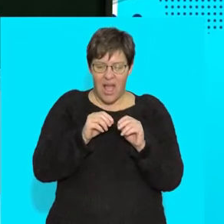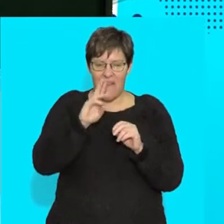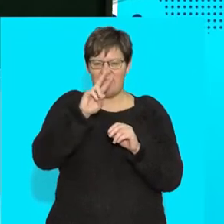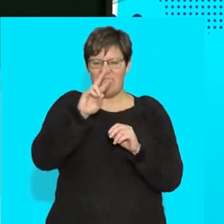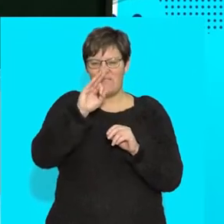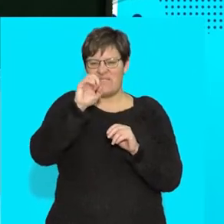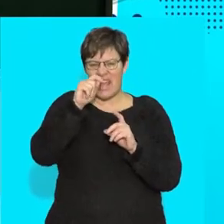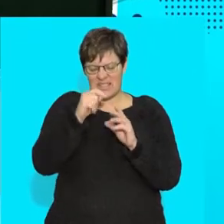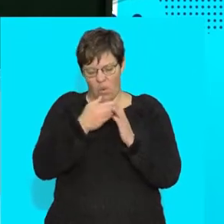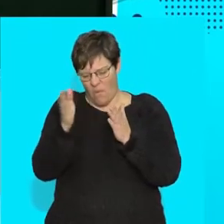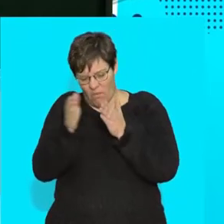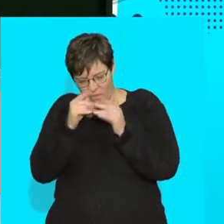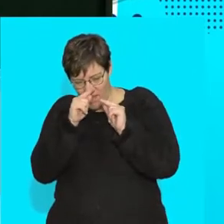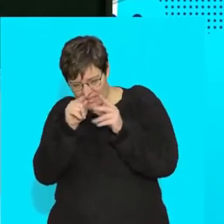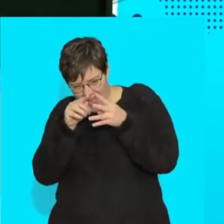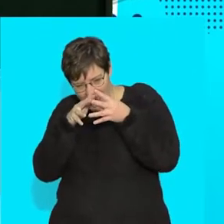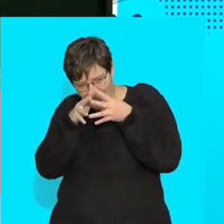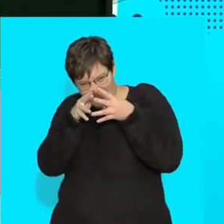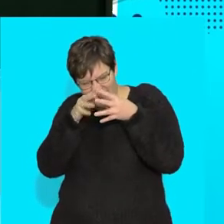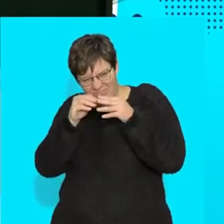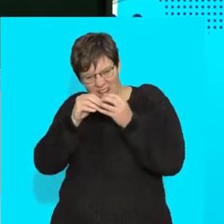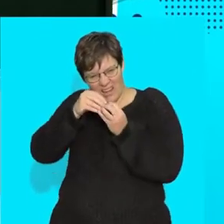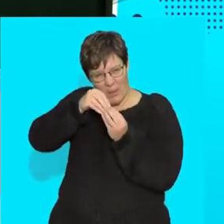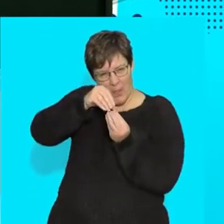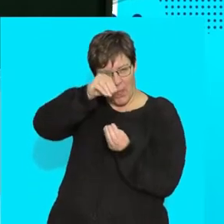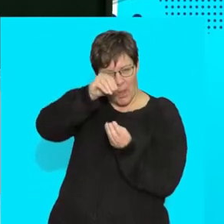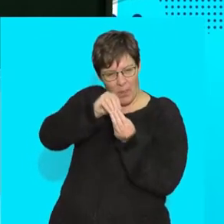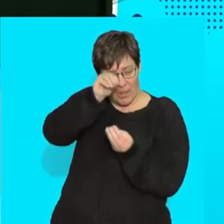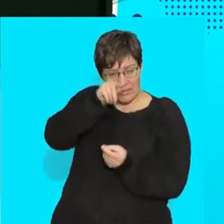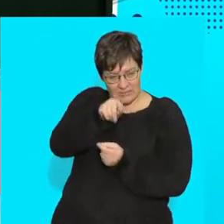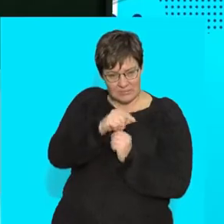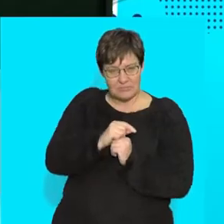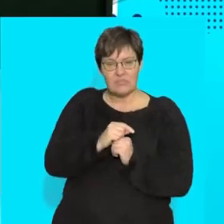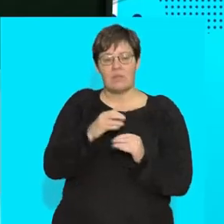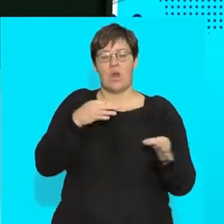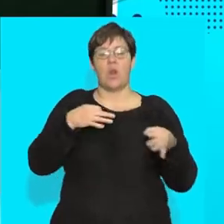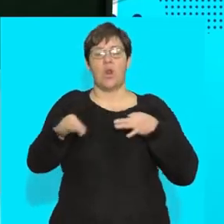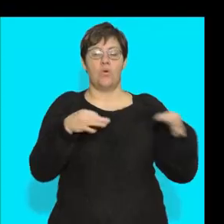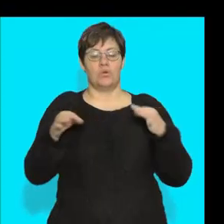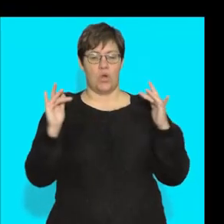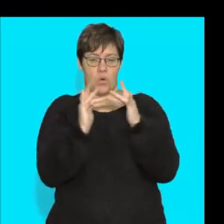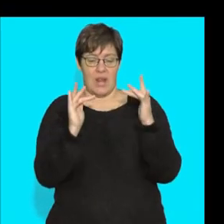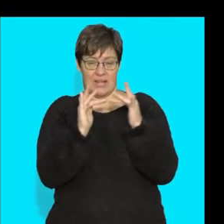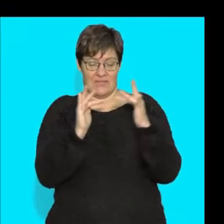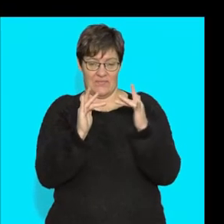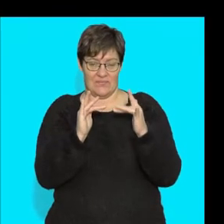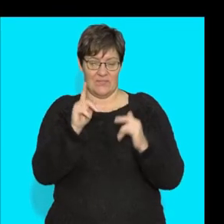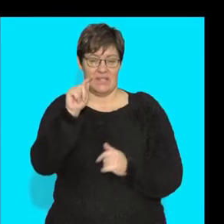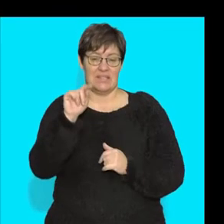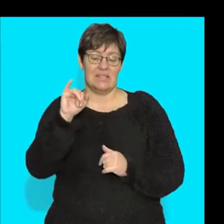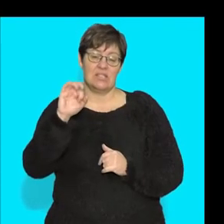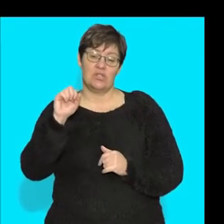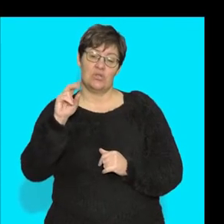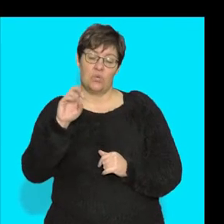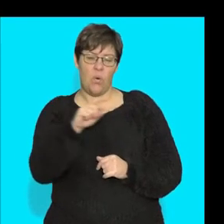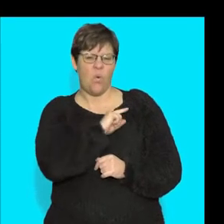your skin, and just have a look underneath there. And we call this loose connective tissue. And the reason why it's called loose